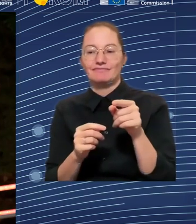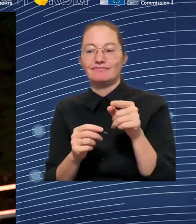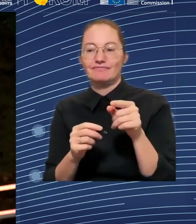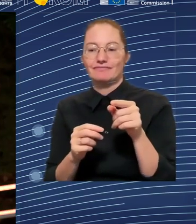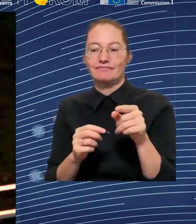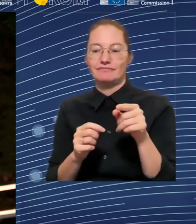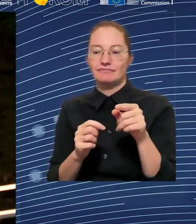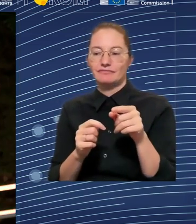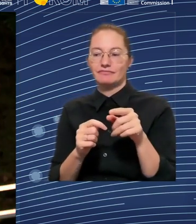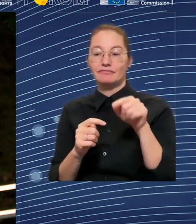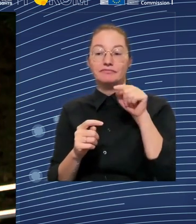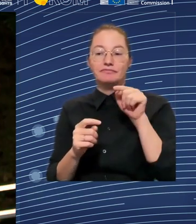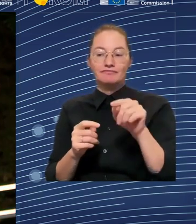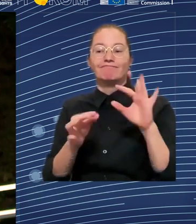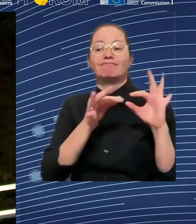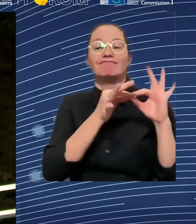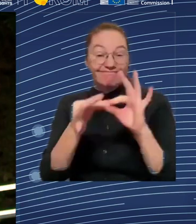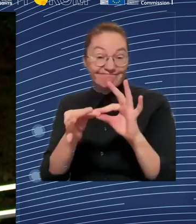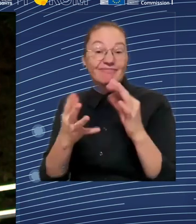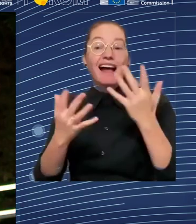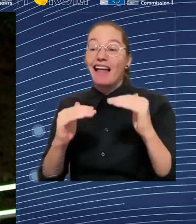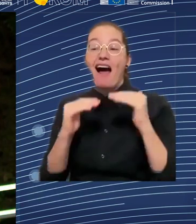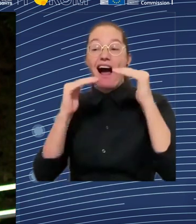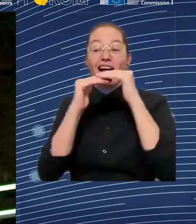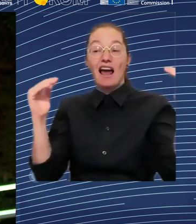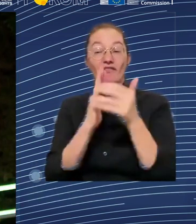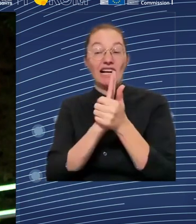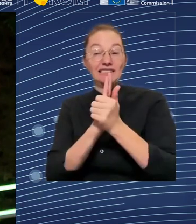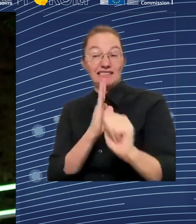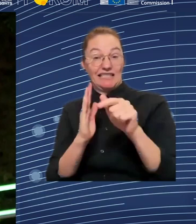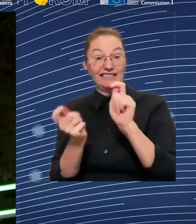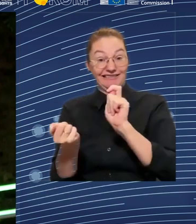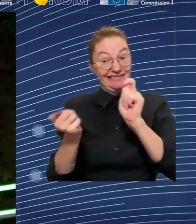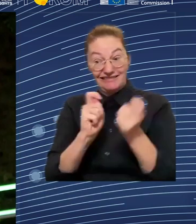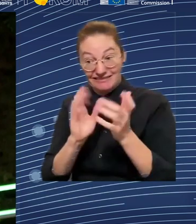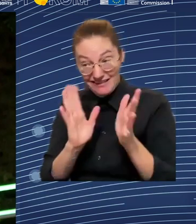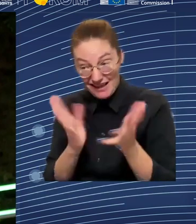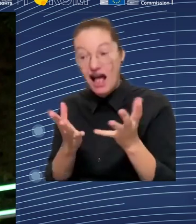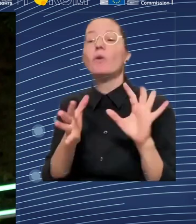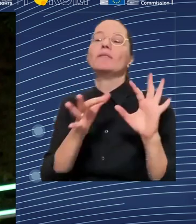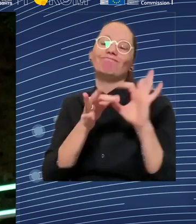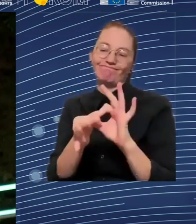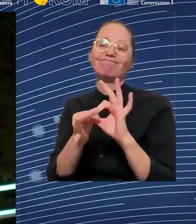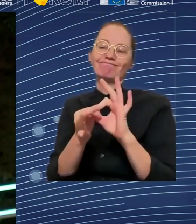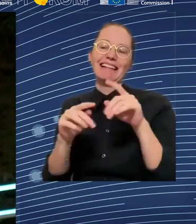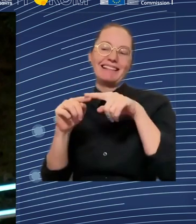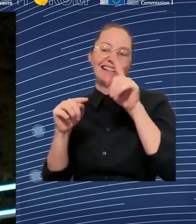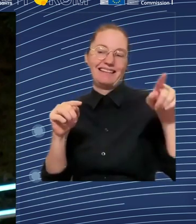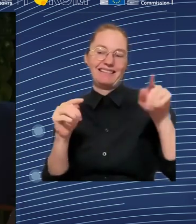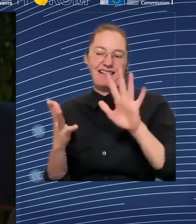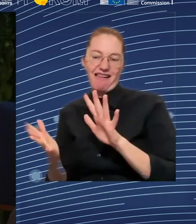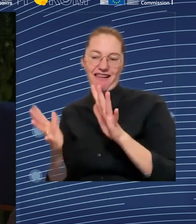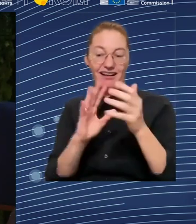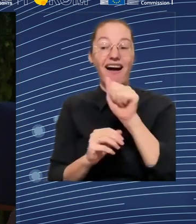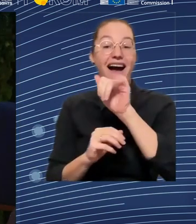non-routine cognitive skills. So essentially, the AI revolution will really drive up that demand